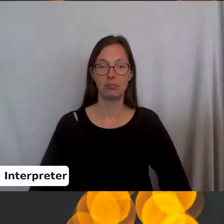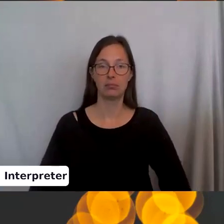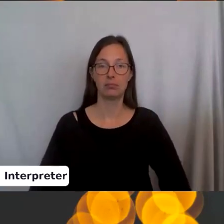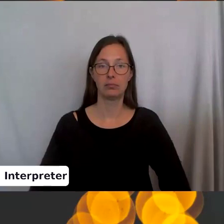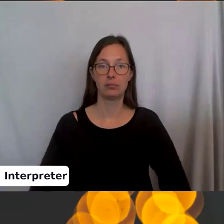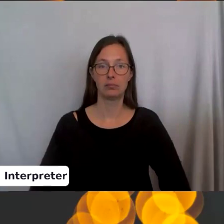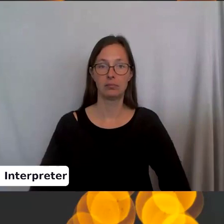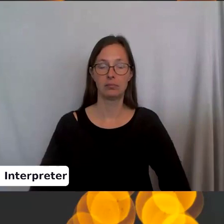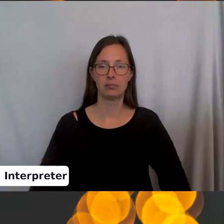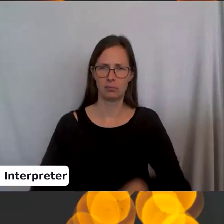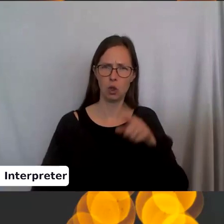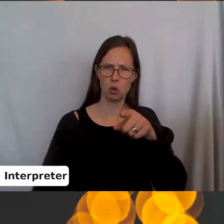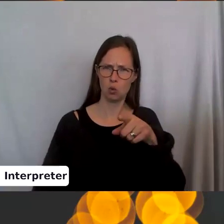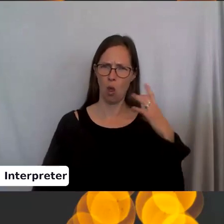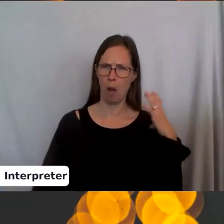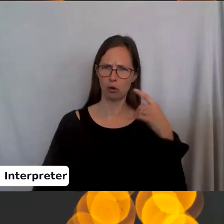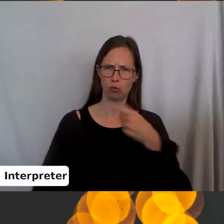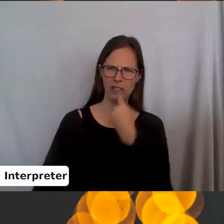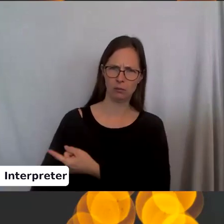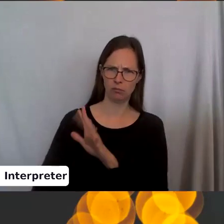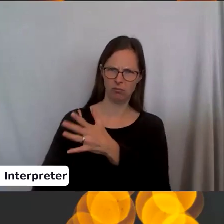You'd be the boss of that loop. Okay.